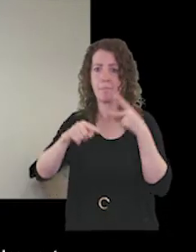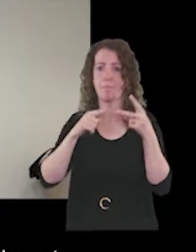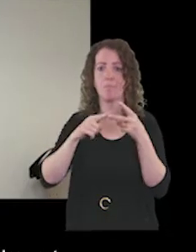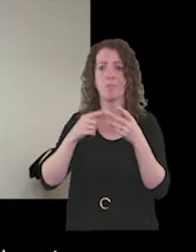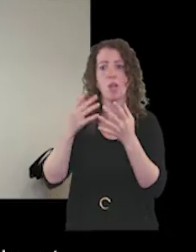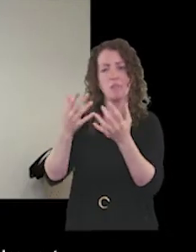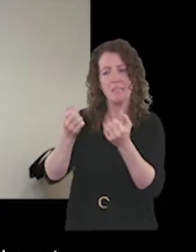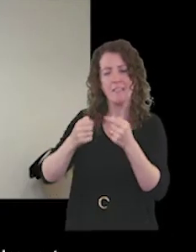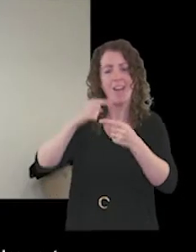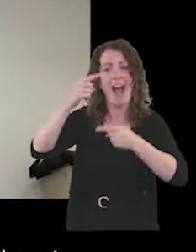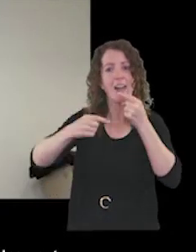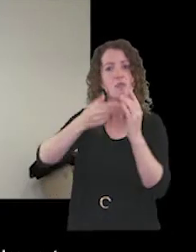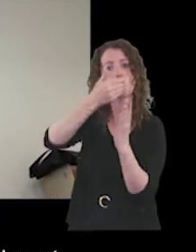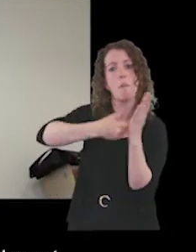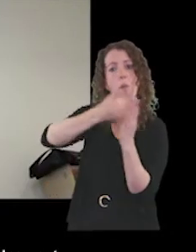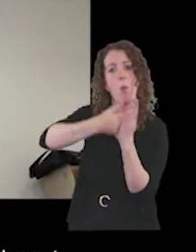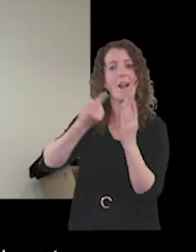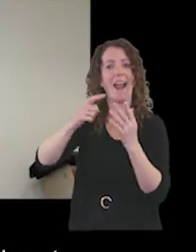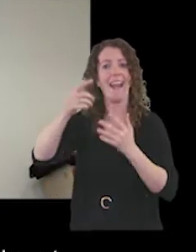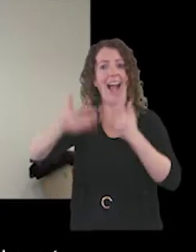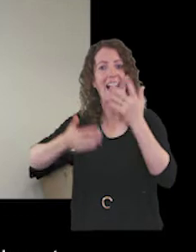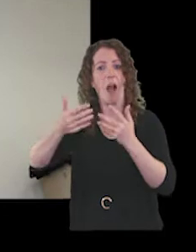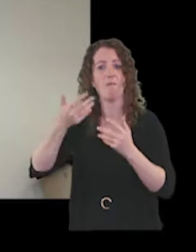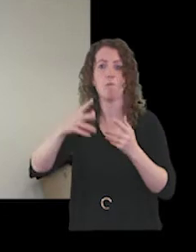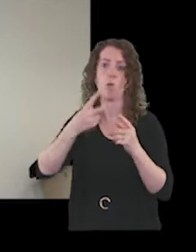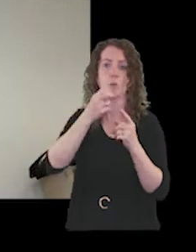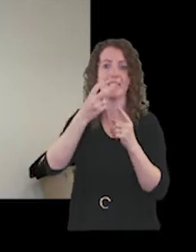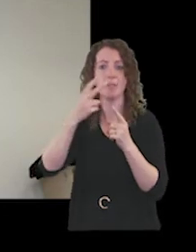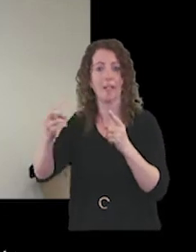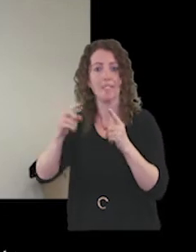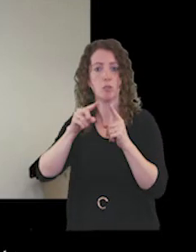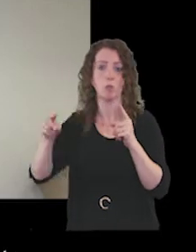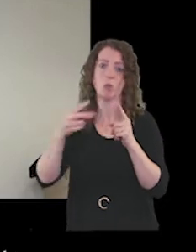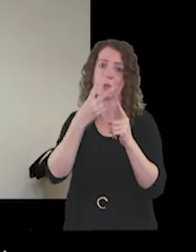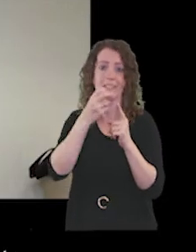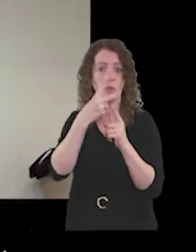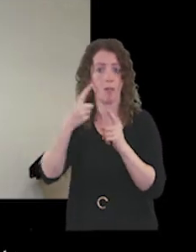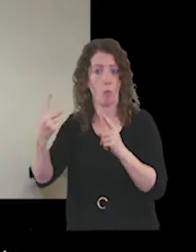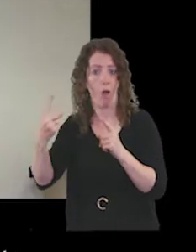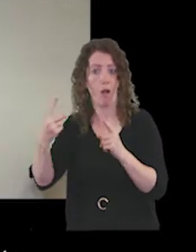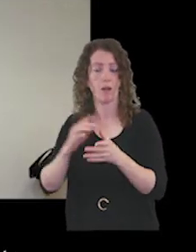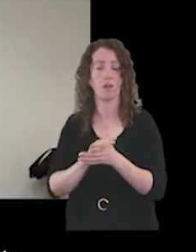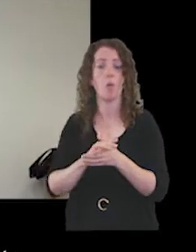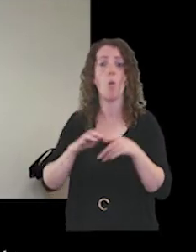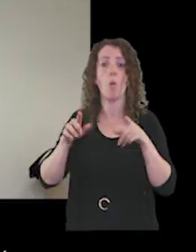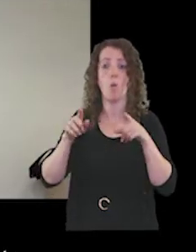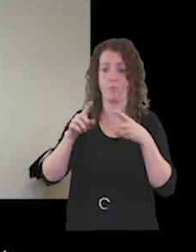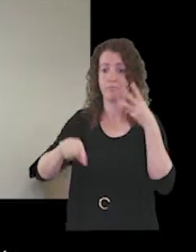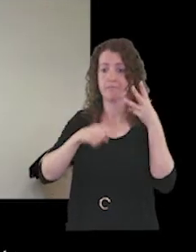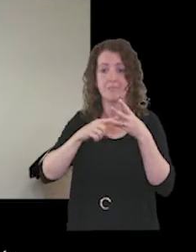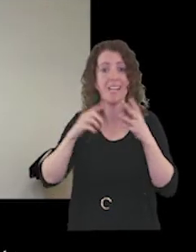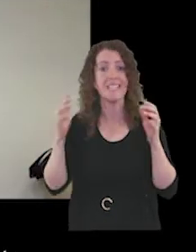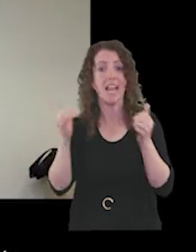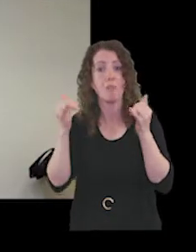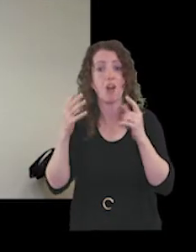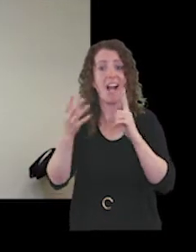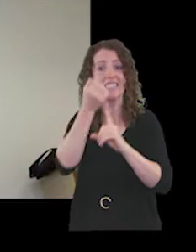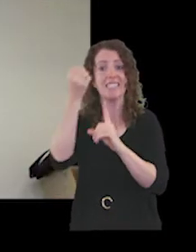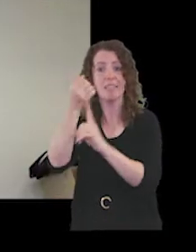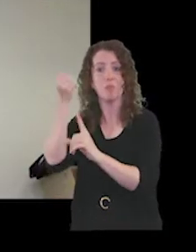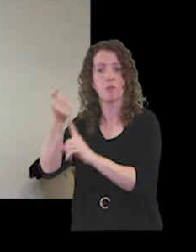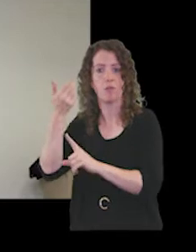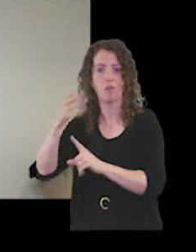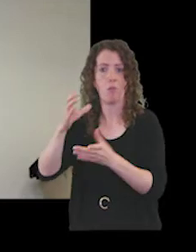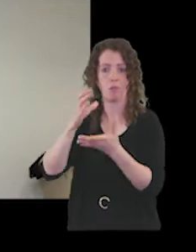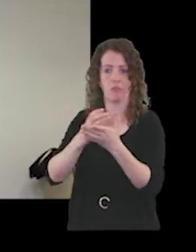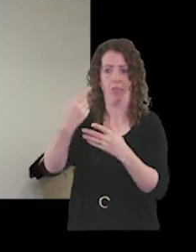and accounts for 2020-2021. Then also to celebrate some of the achievements from around the Trust